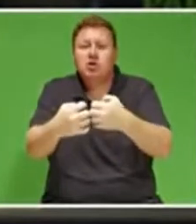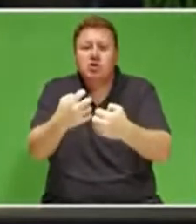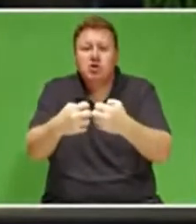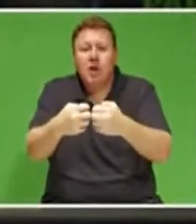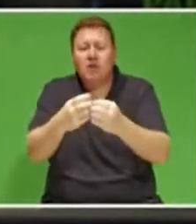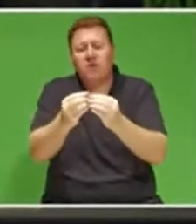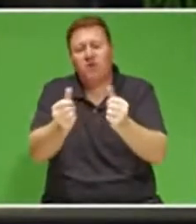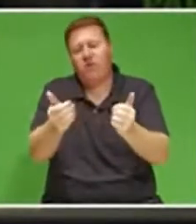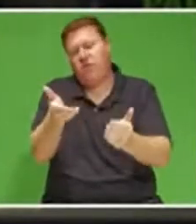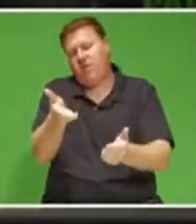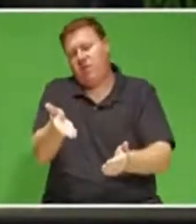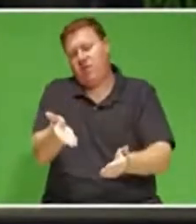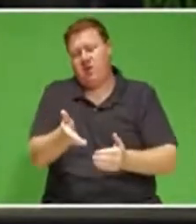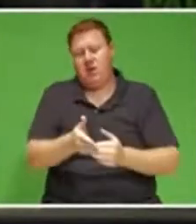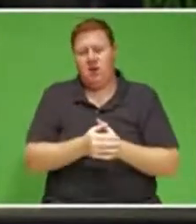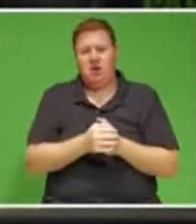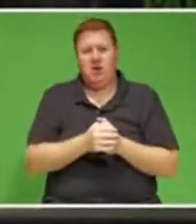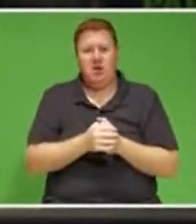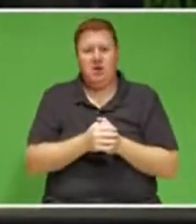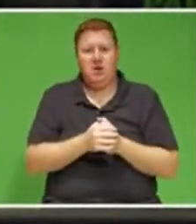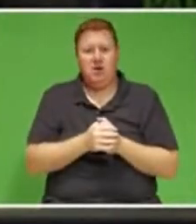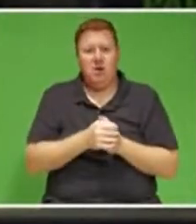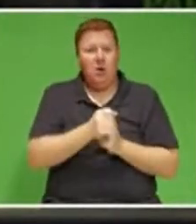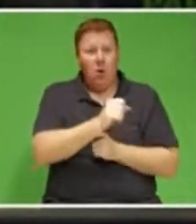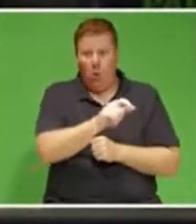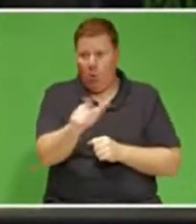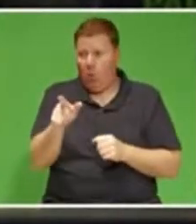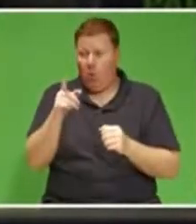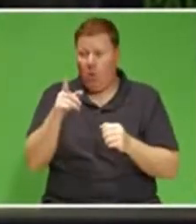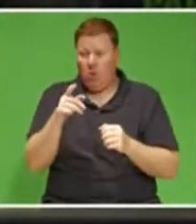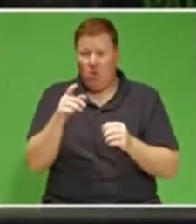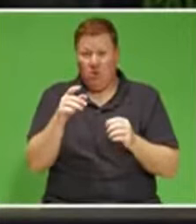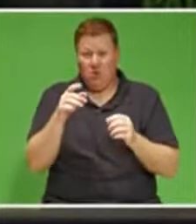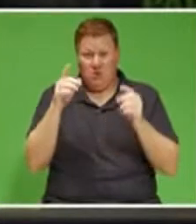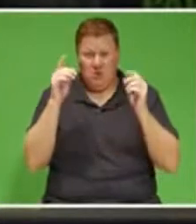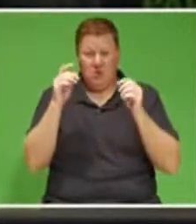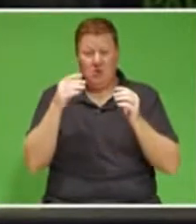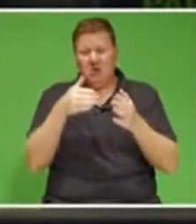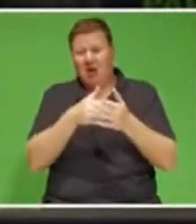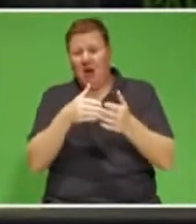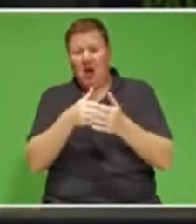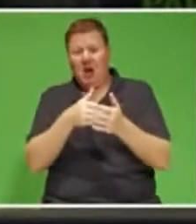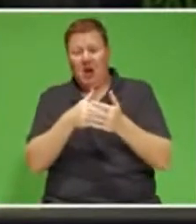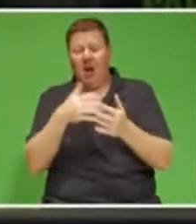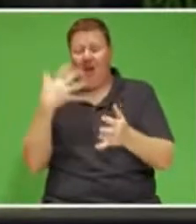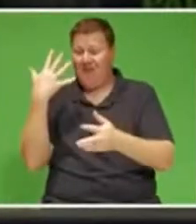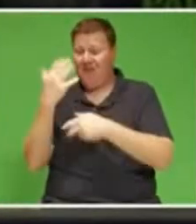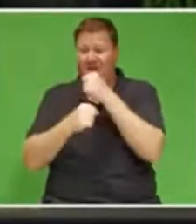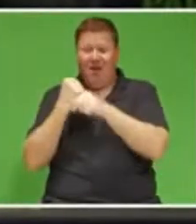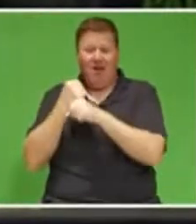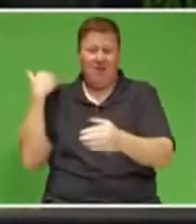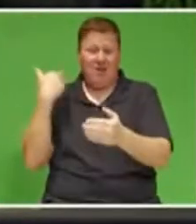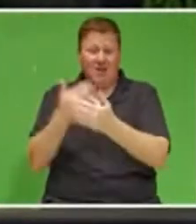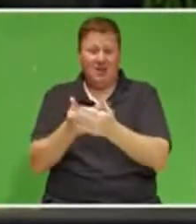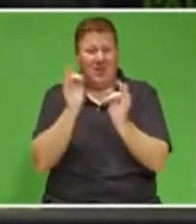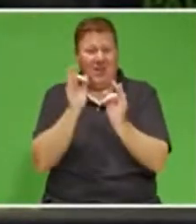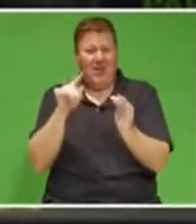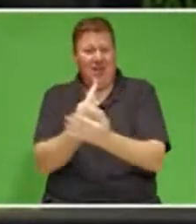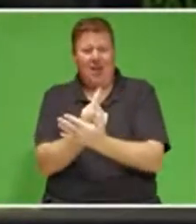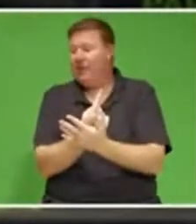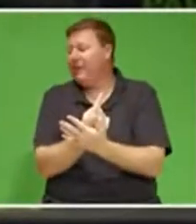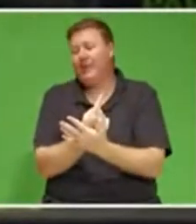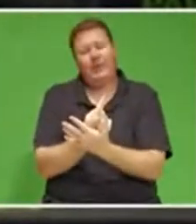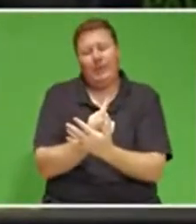us. Nobody can deny the distance we have come over the past five years. Nor can